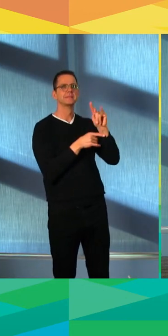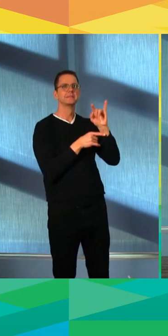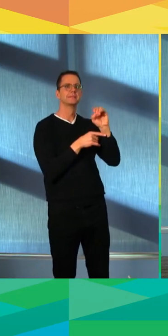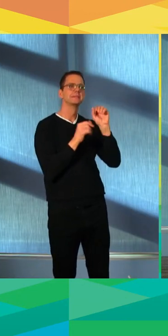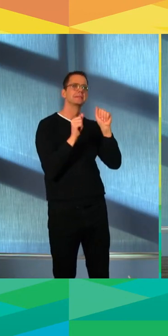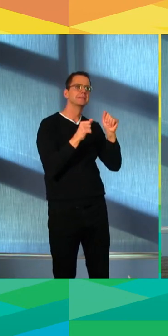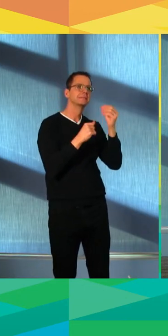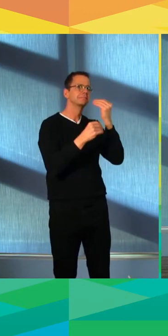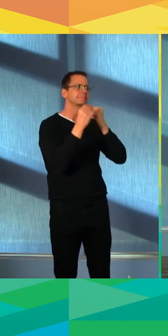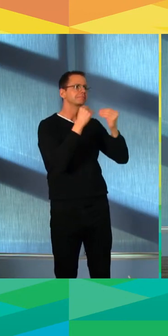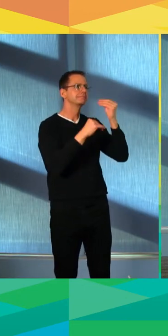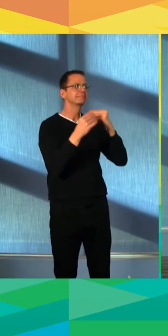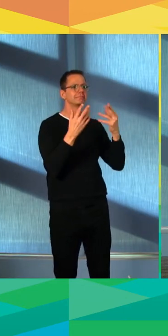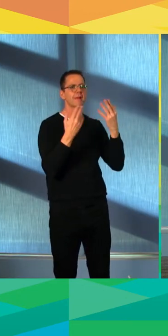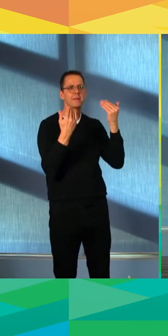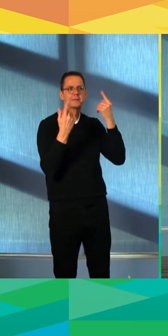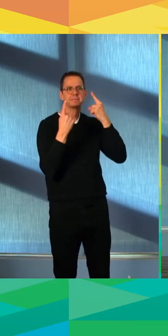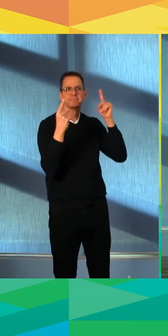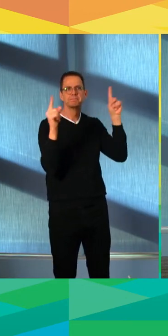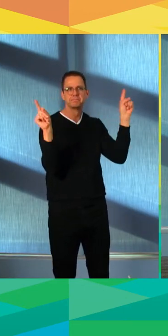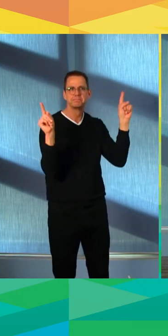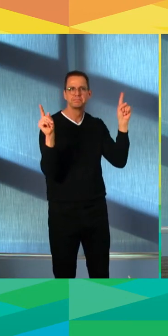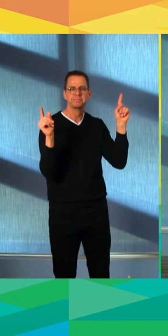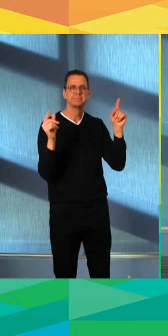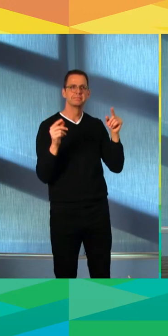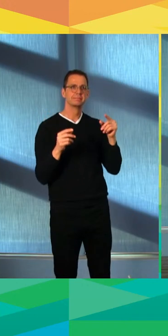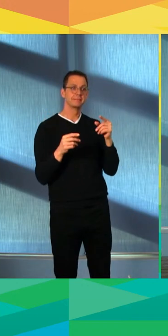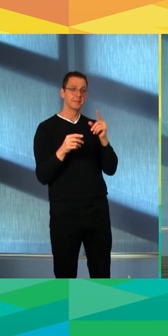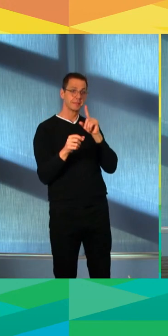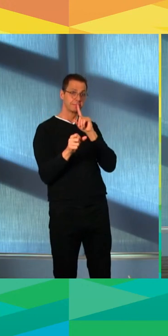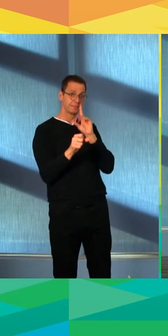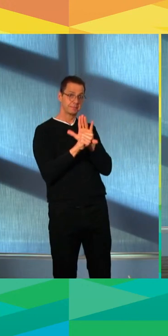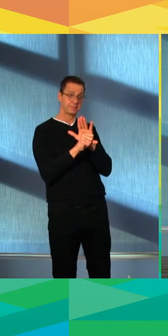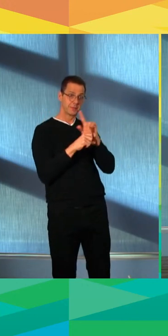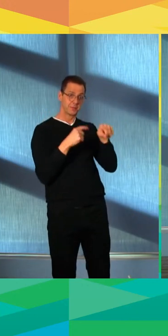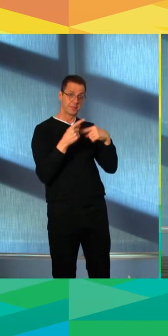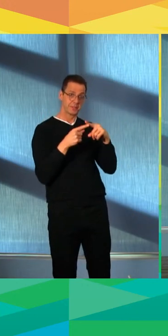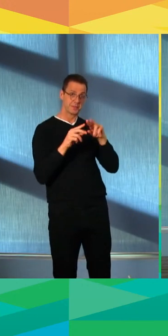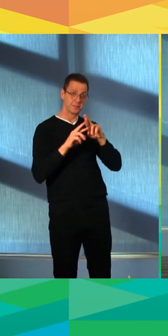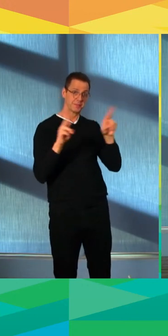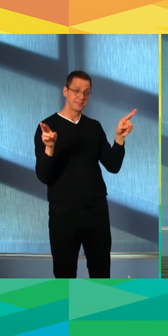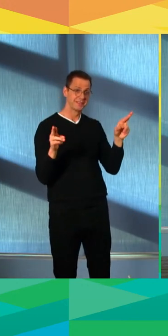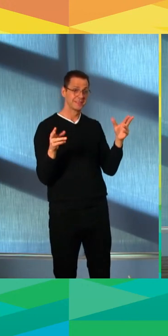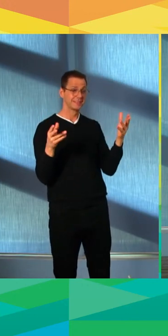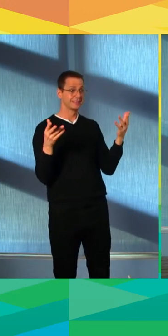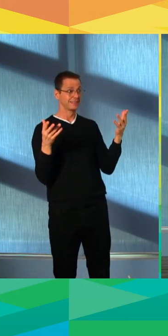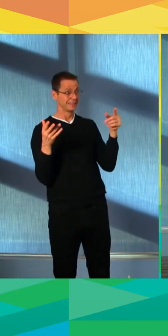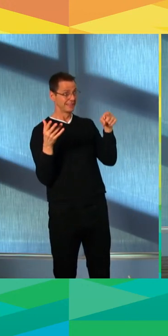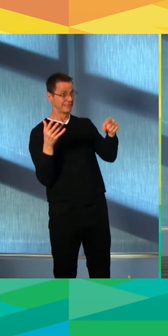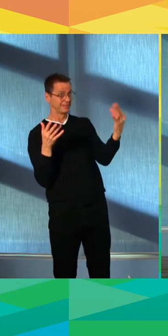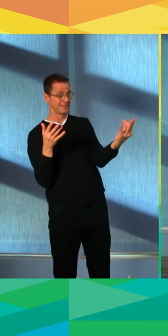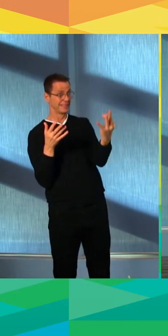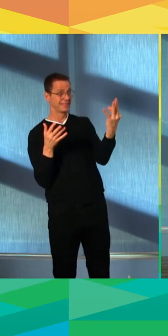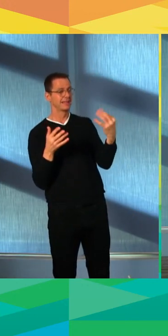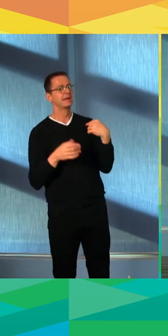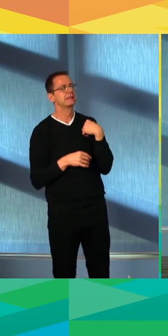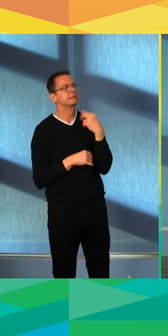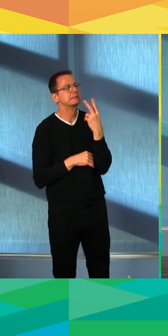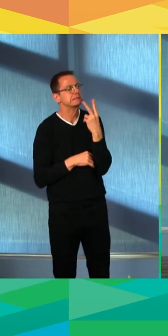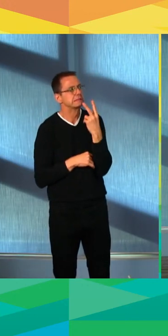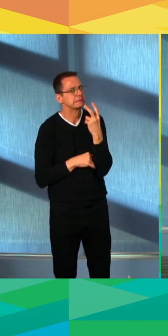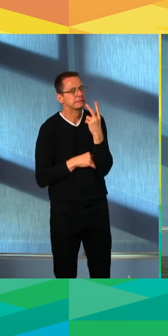can't promise that that they'll all be ready to go by Friday necessarily. But, you know,